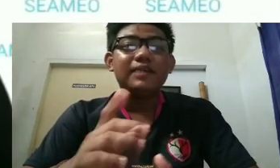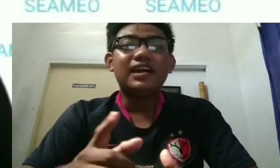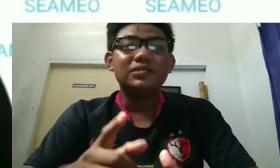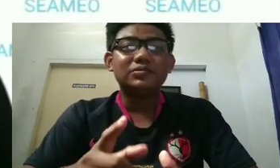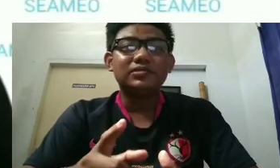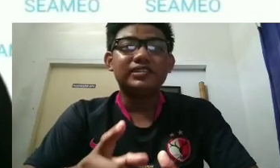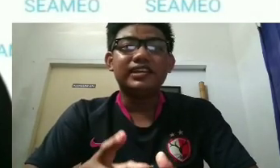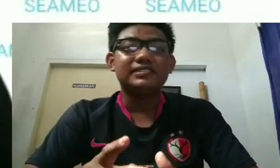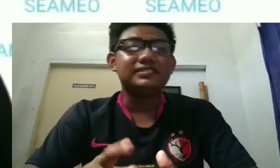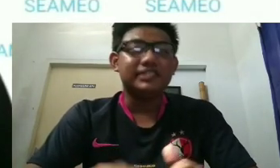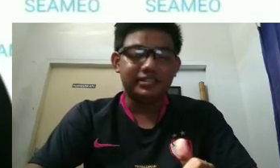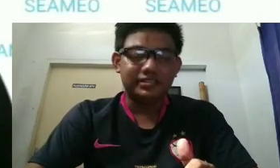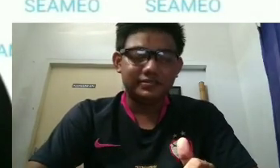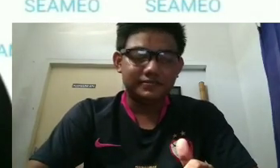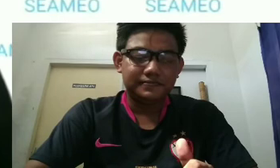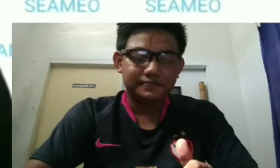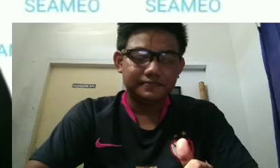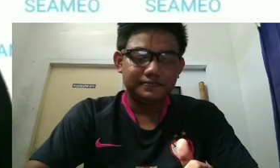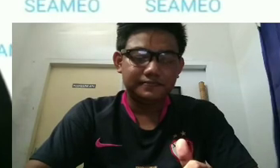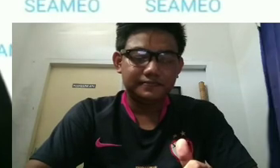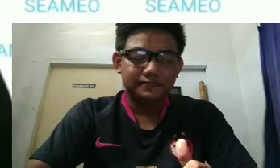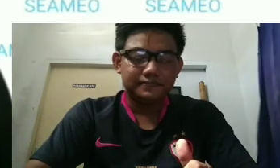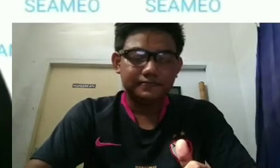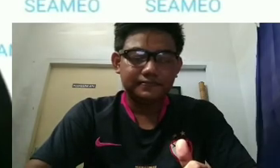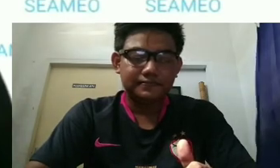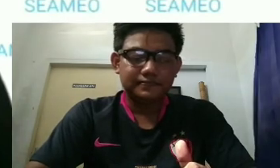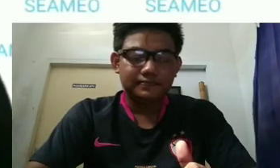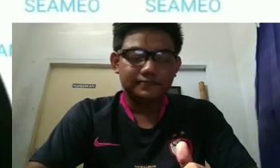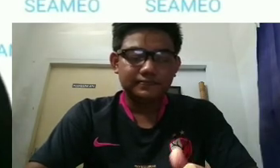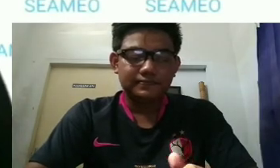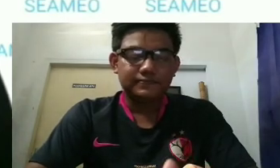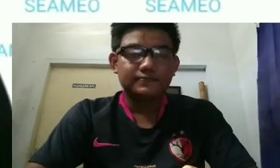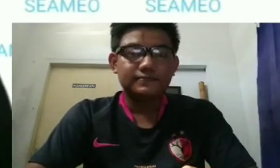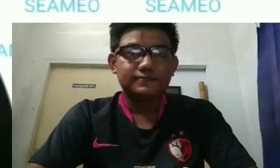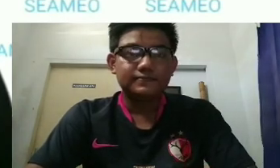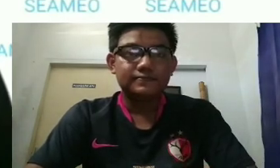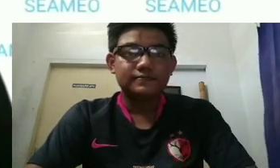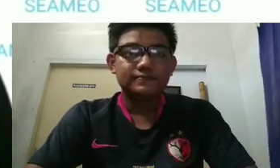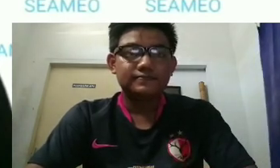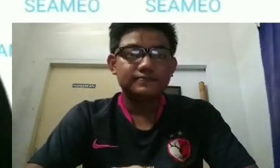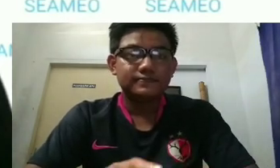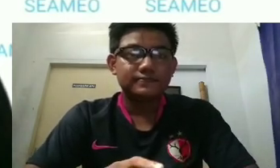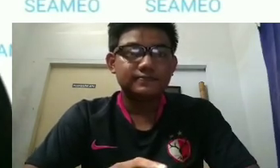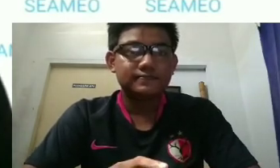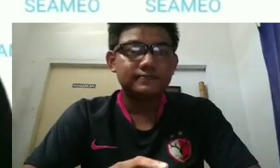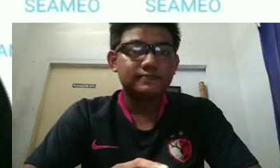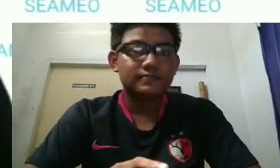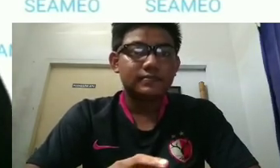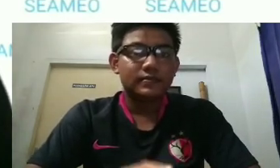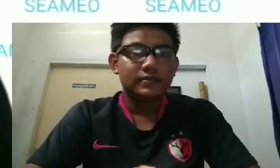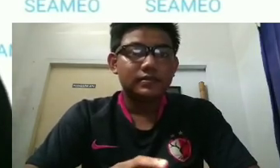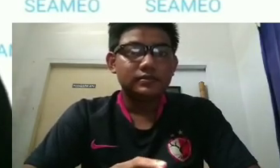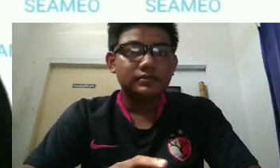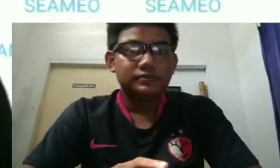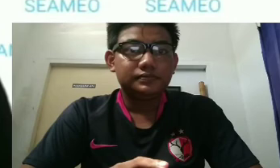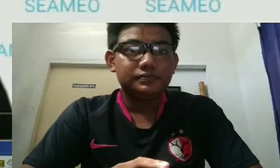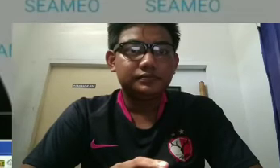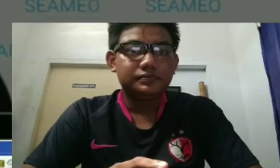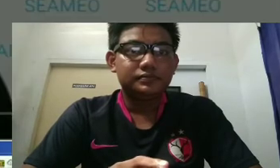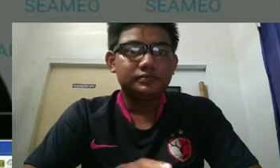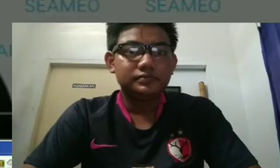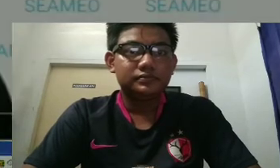guru, siswa, dan bahkan untuk diri anak-siri for your schools, communities, teachers, students, and even for yourself